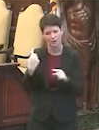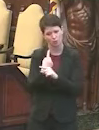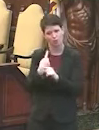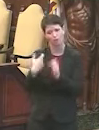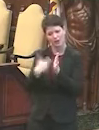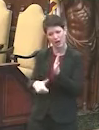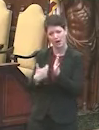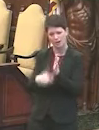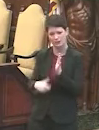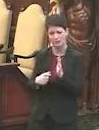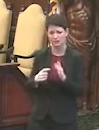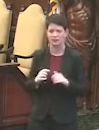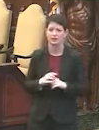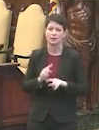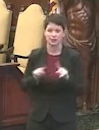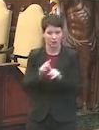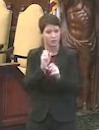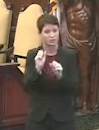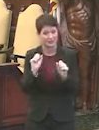cost as well as being safe.